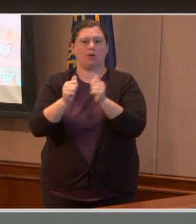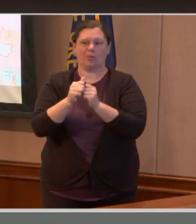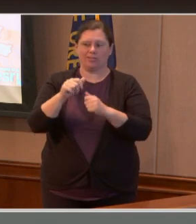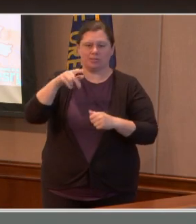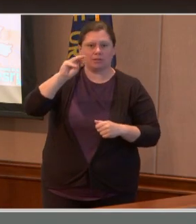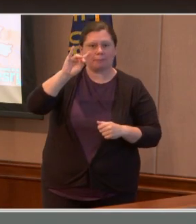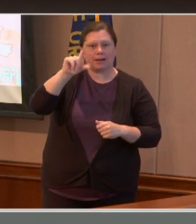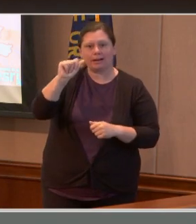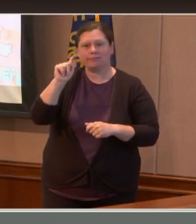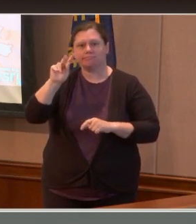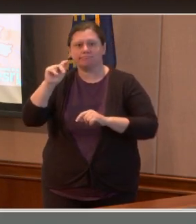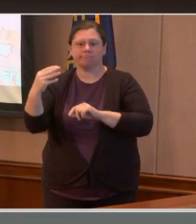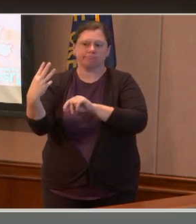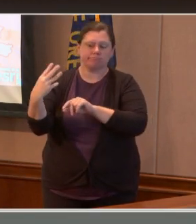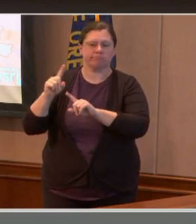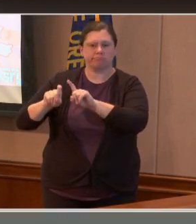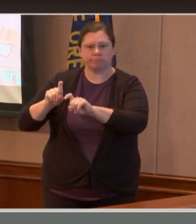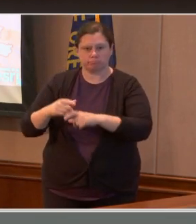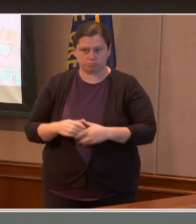Martha Schrader.